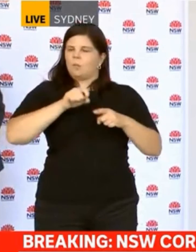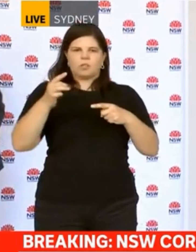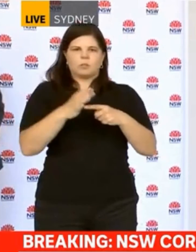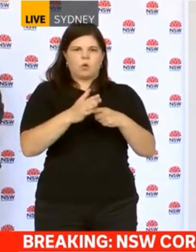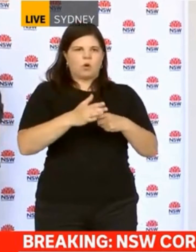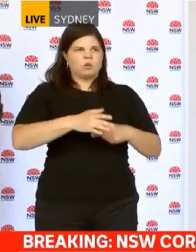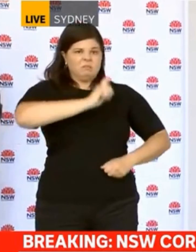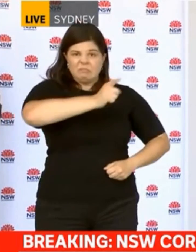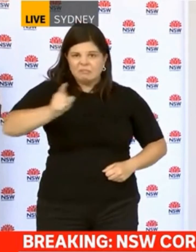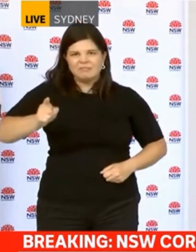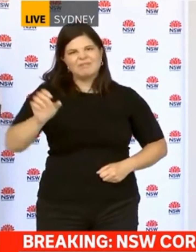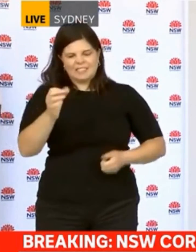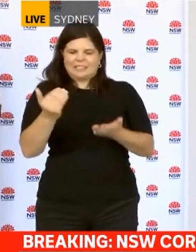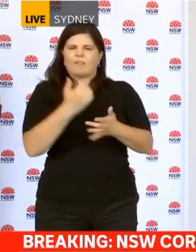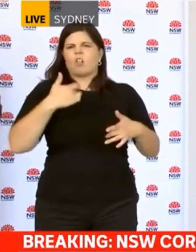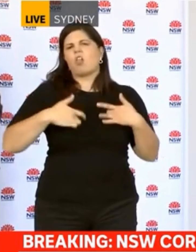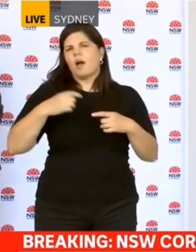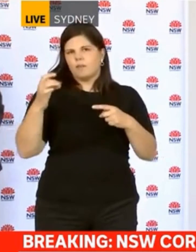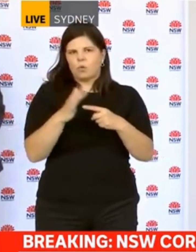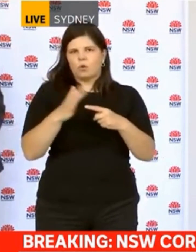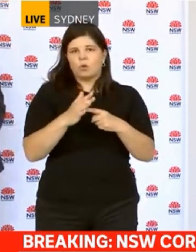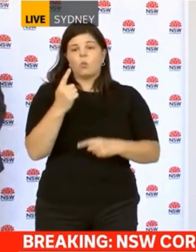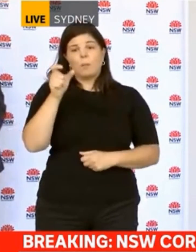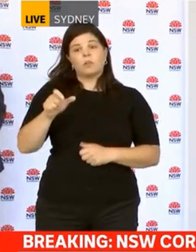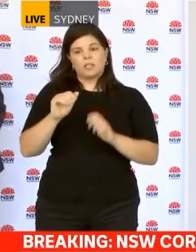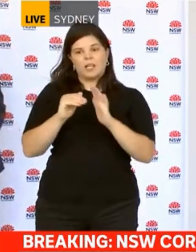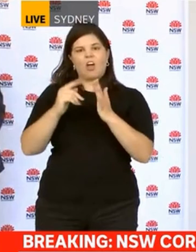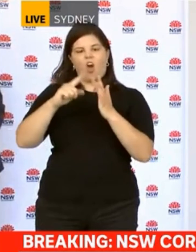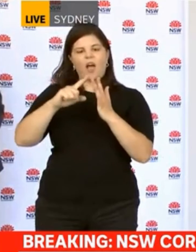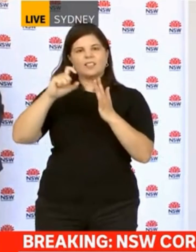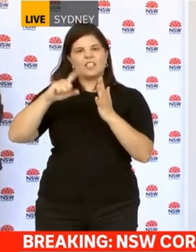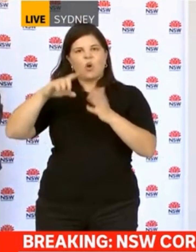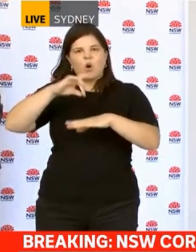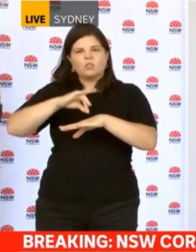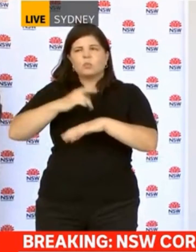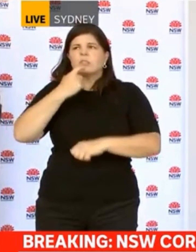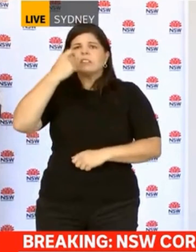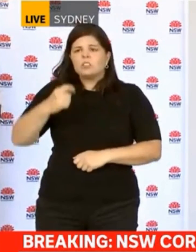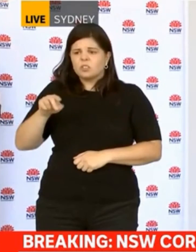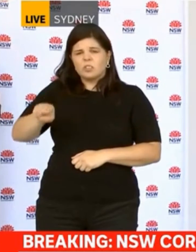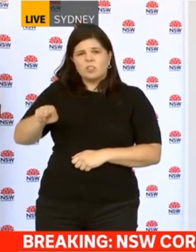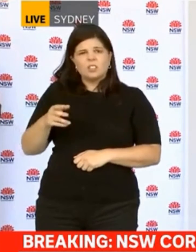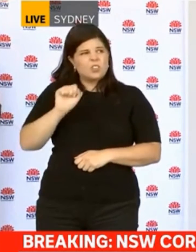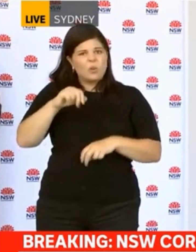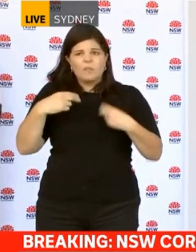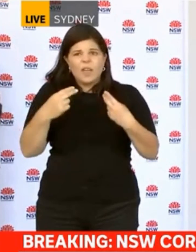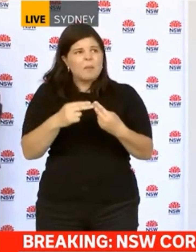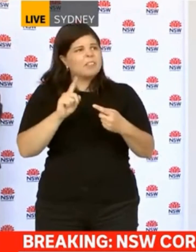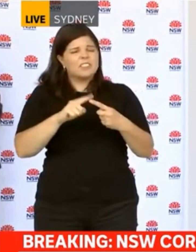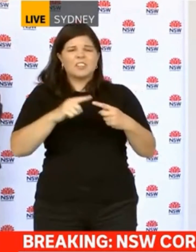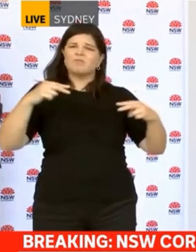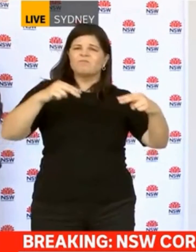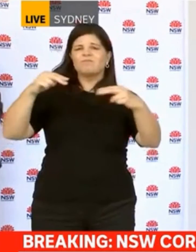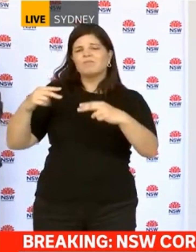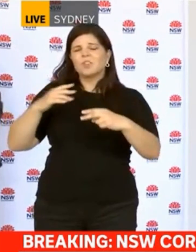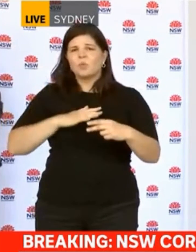lives. We've got one case in ICU at the moment. Please don't jeopardise your closest people, especially now this time of year. We're